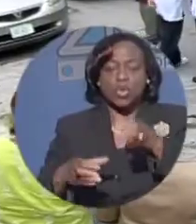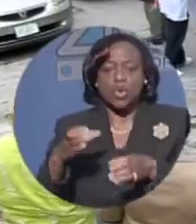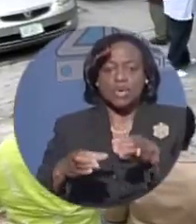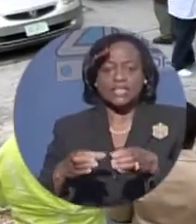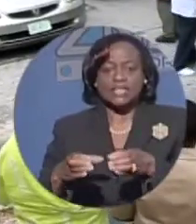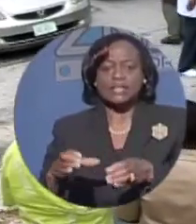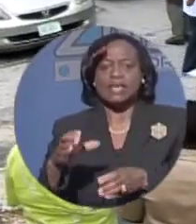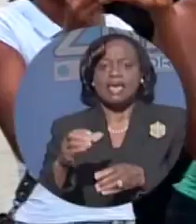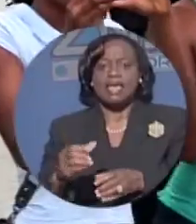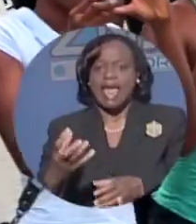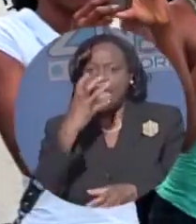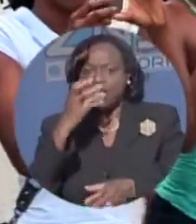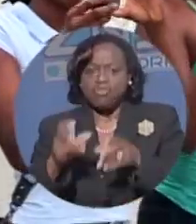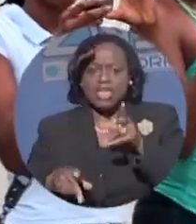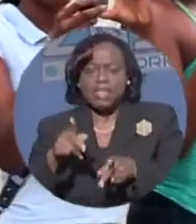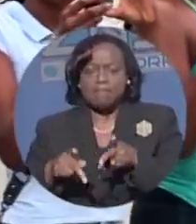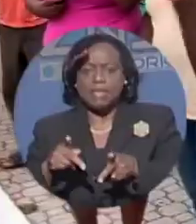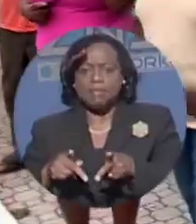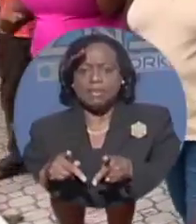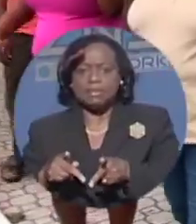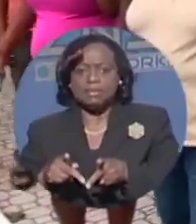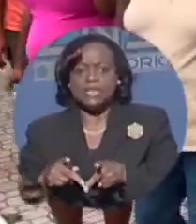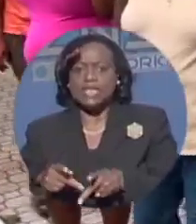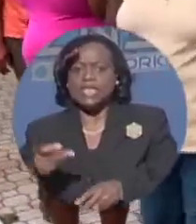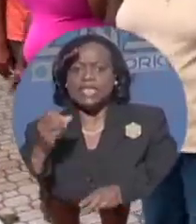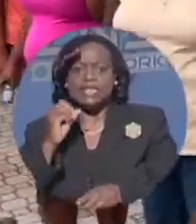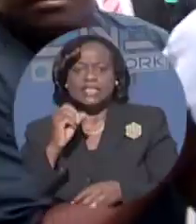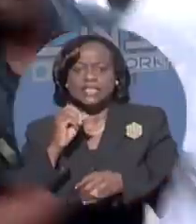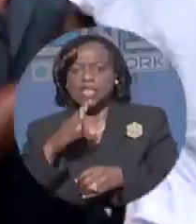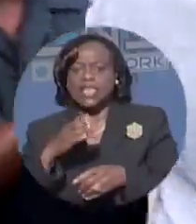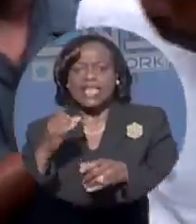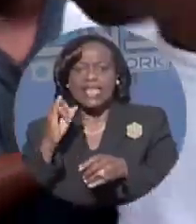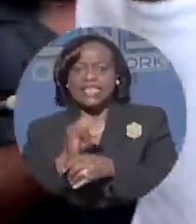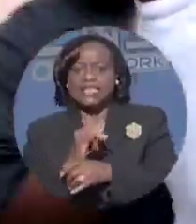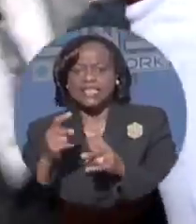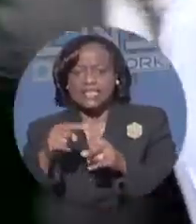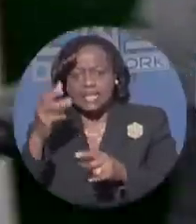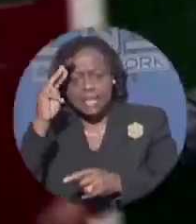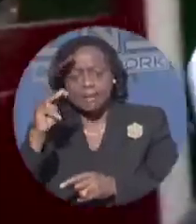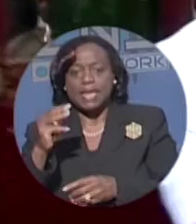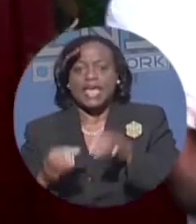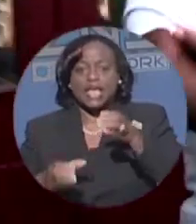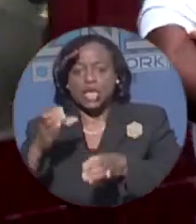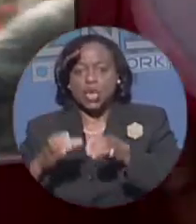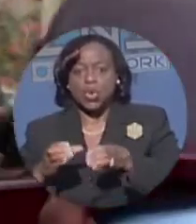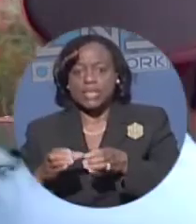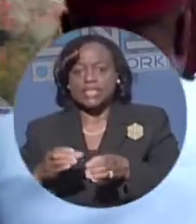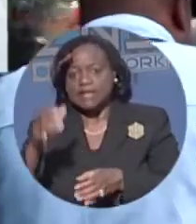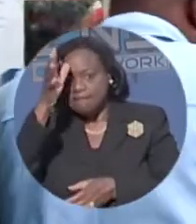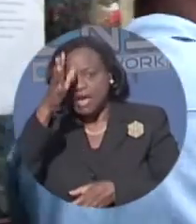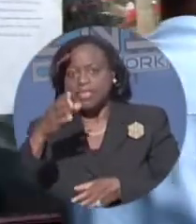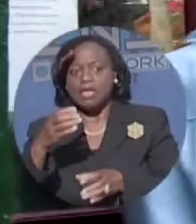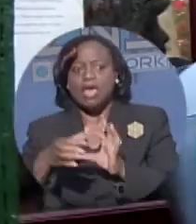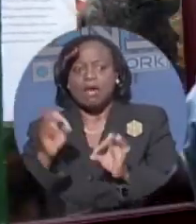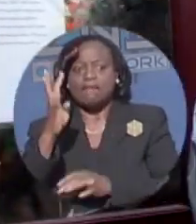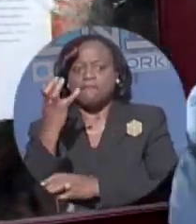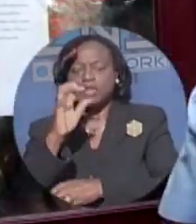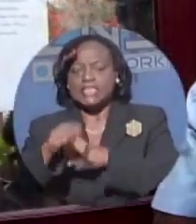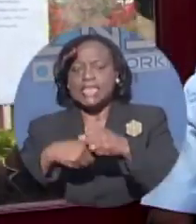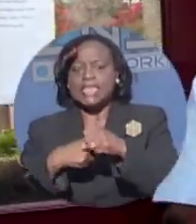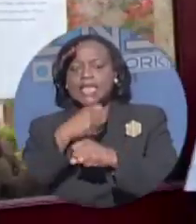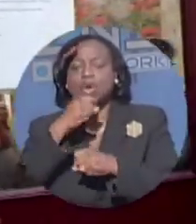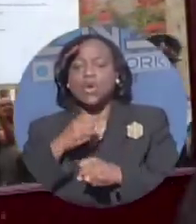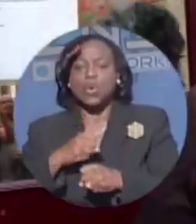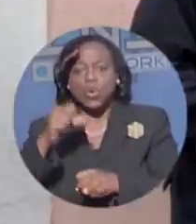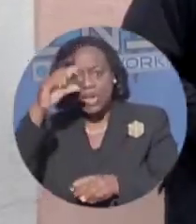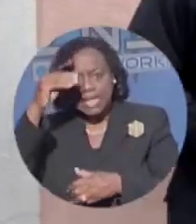angry mob greeted him, photographing him and hurling insults. In court, Goodman, the father of a 14-year-old son, was charged with forcibly